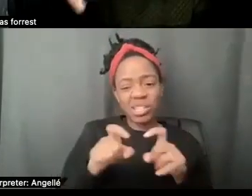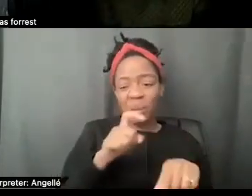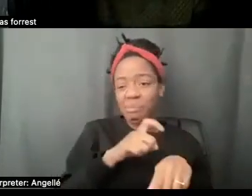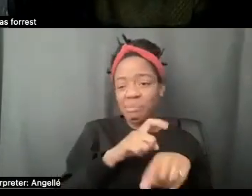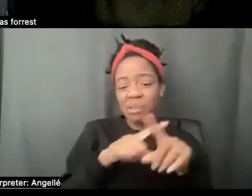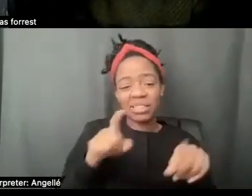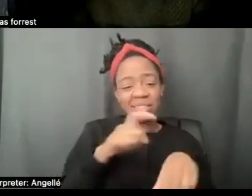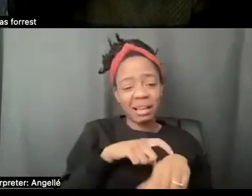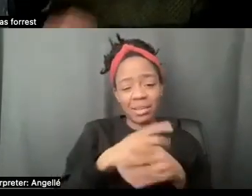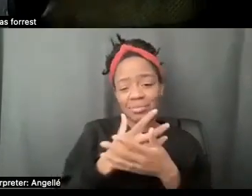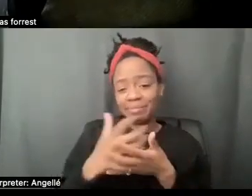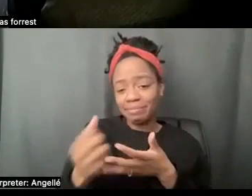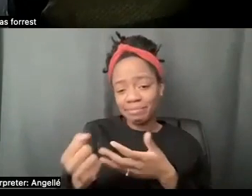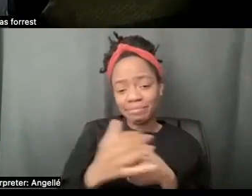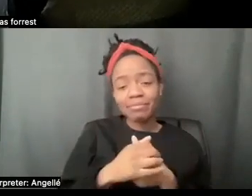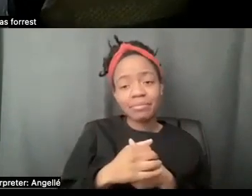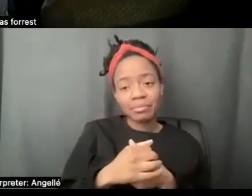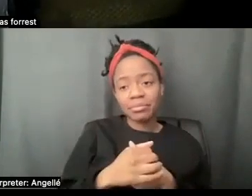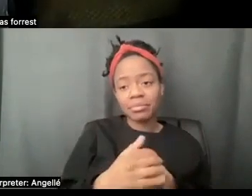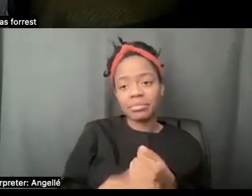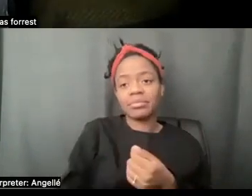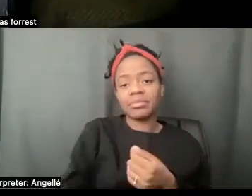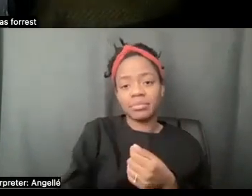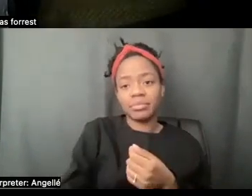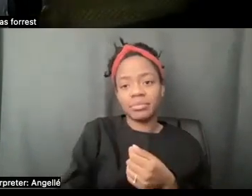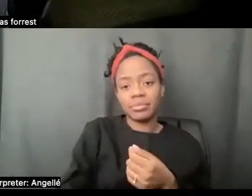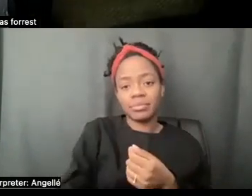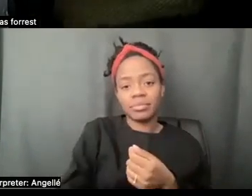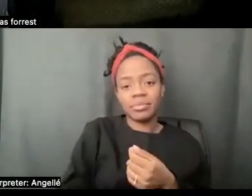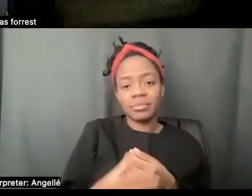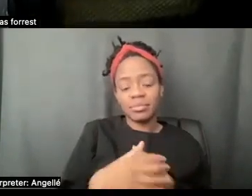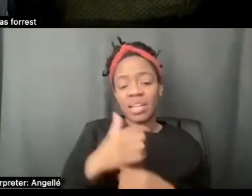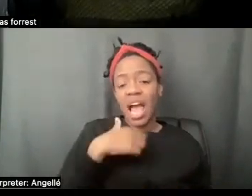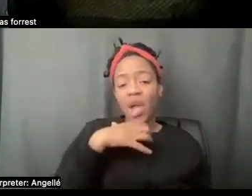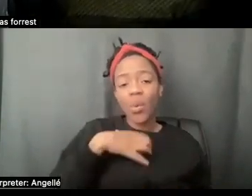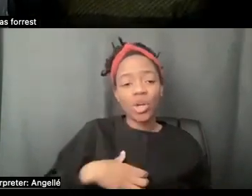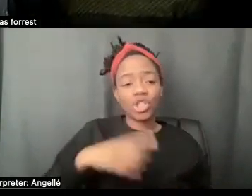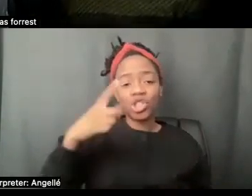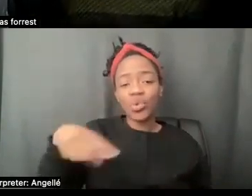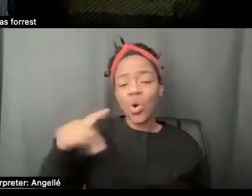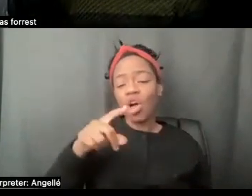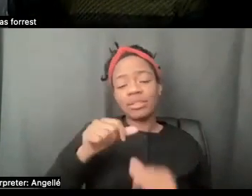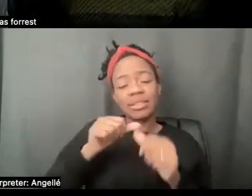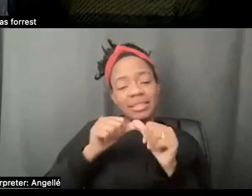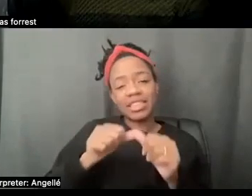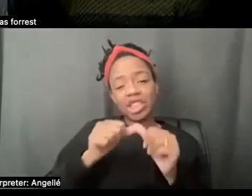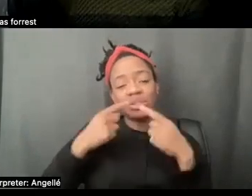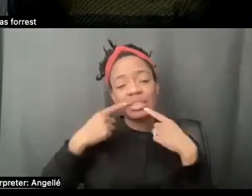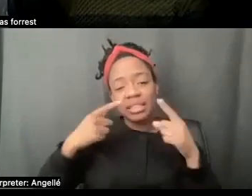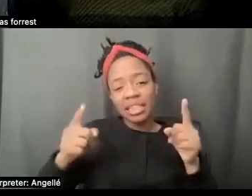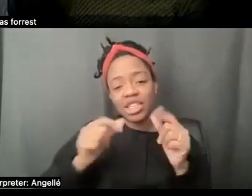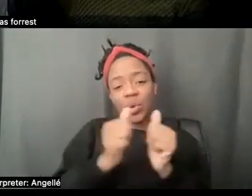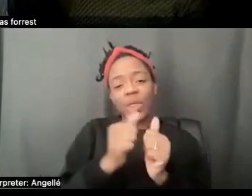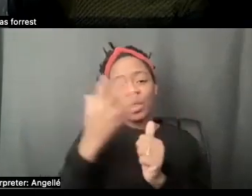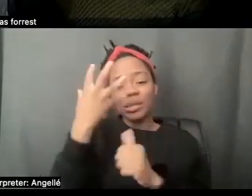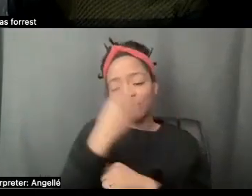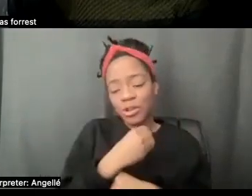right out of time. But I just wish you the continued success with this beautiful